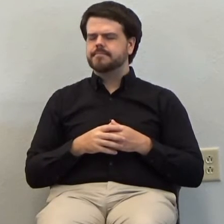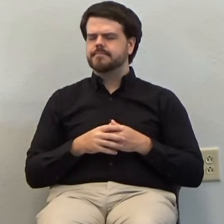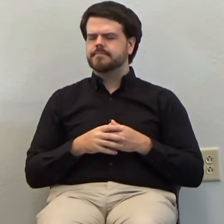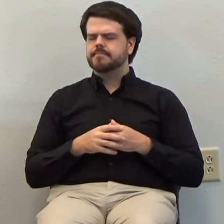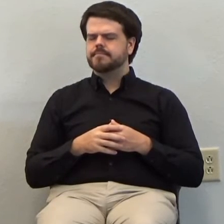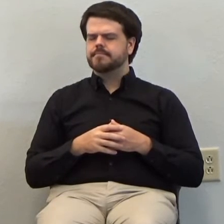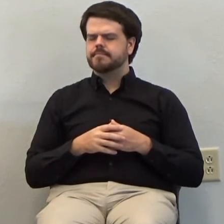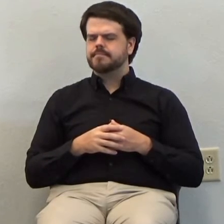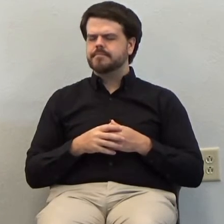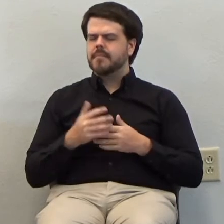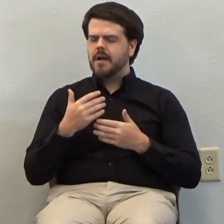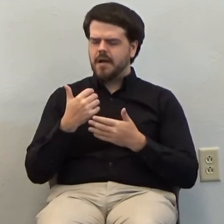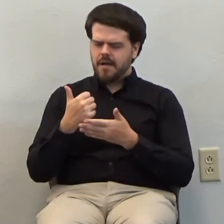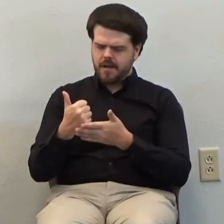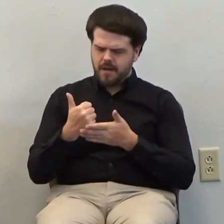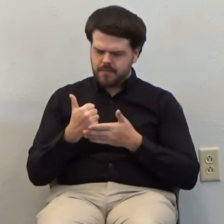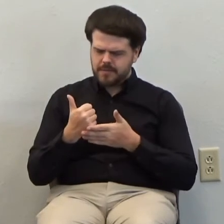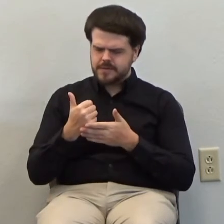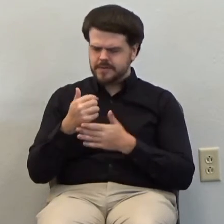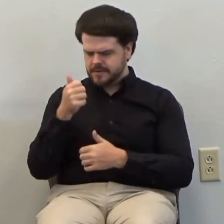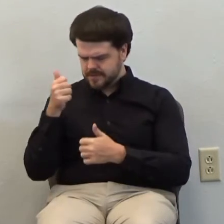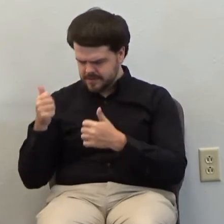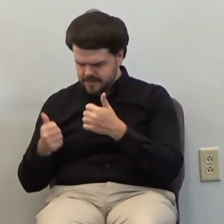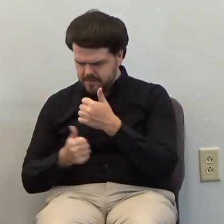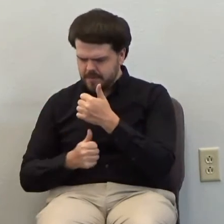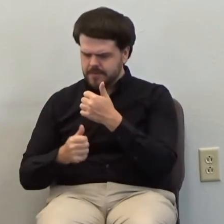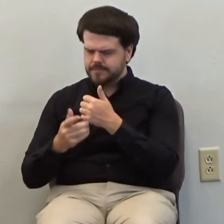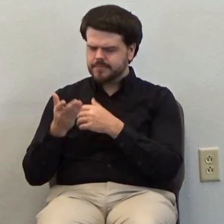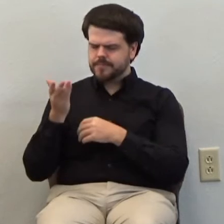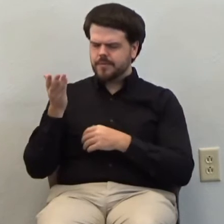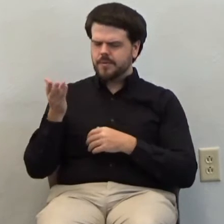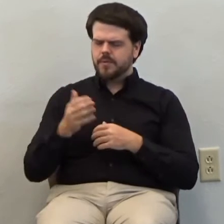help us to submit to you in seeking your